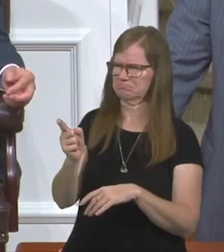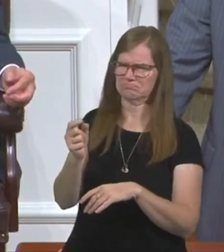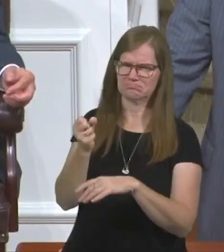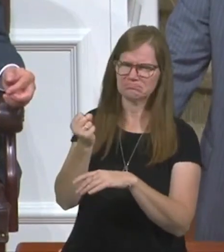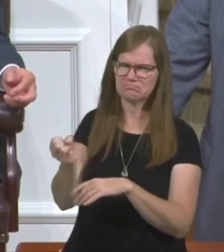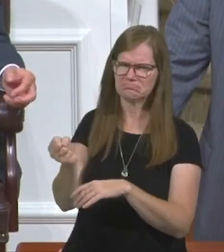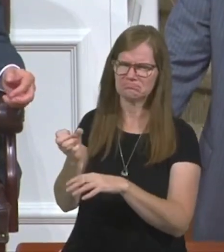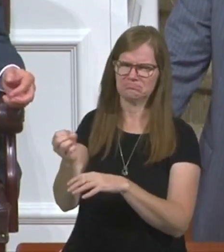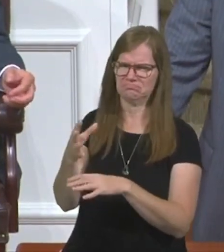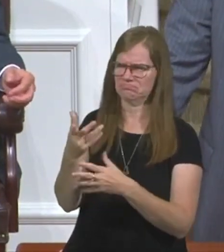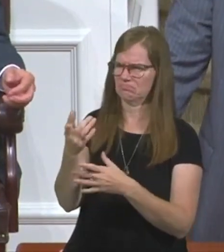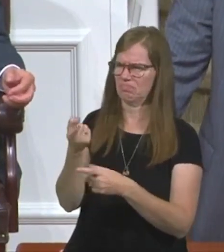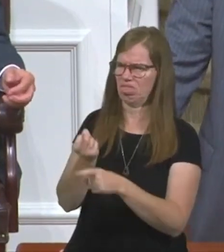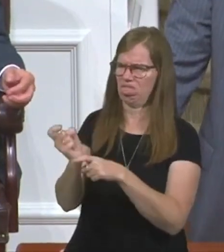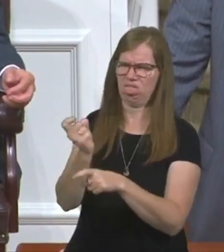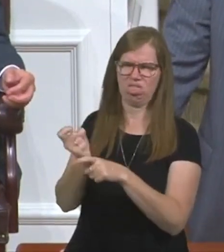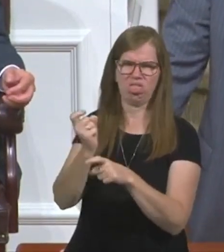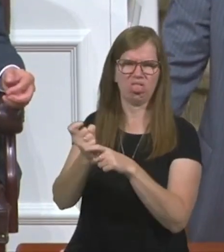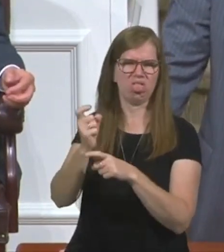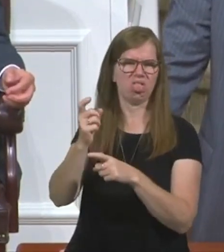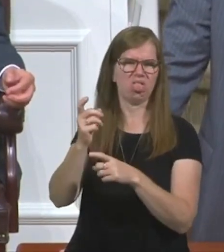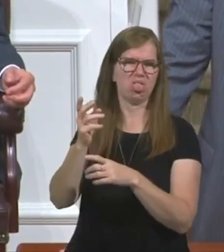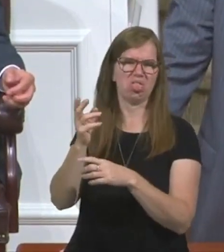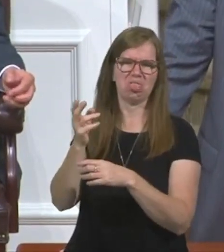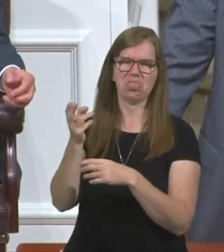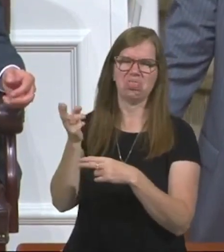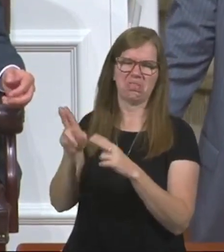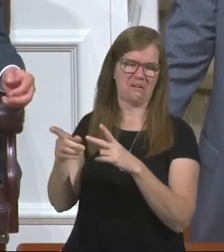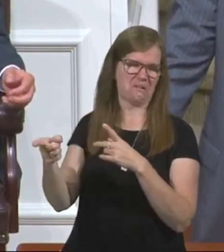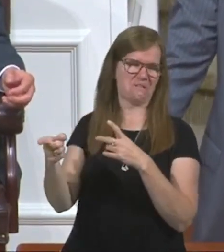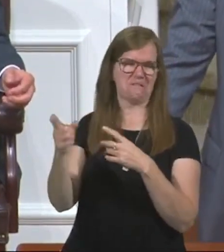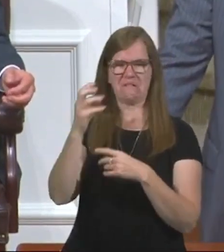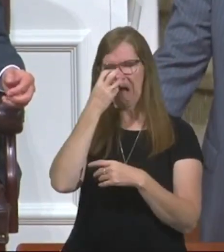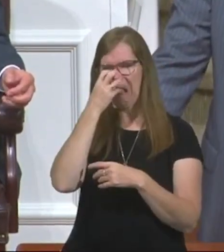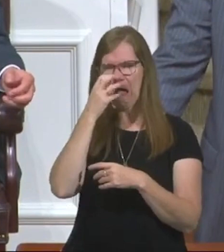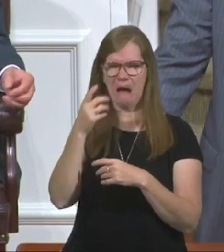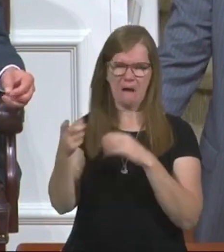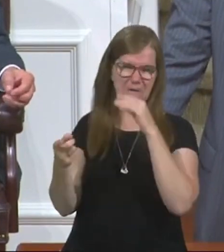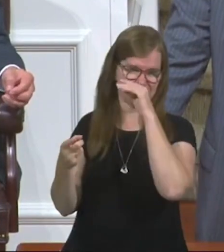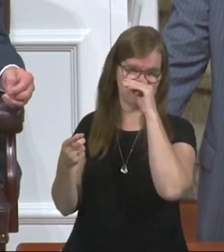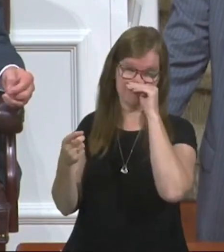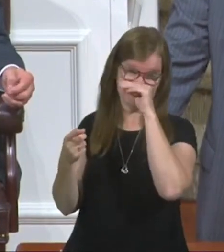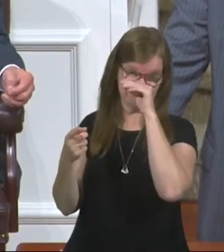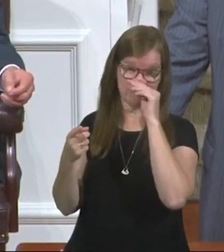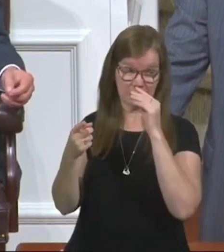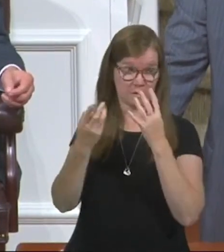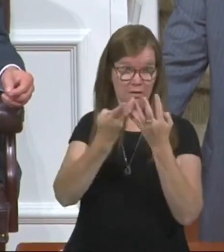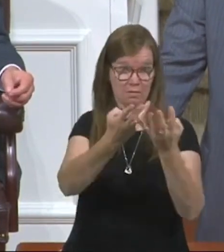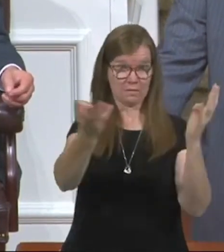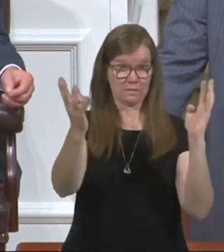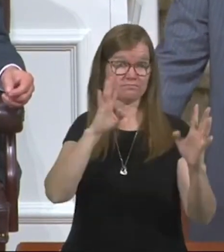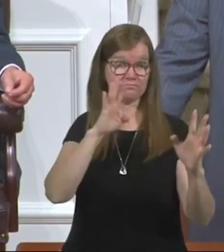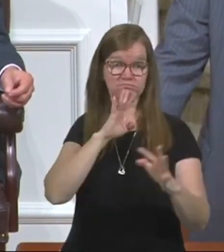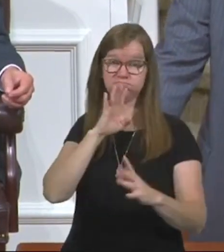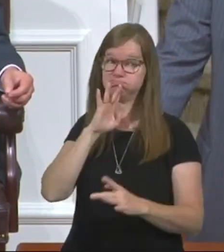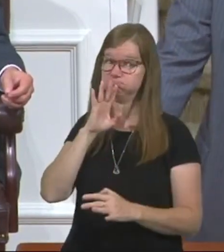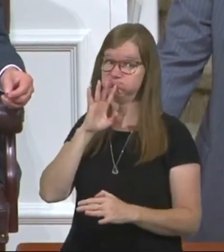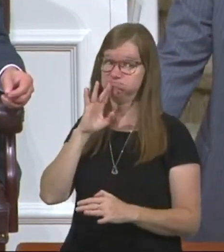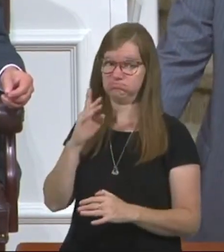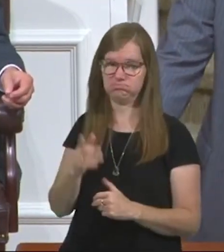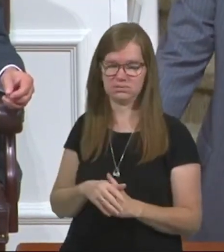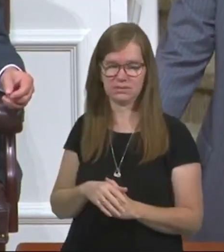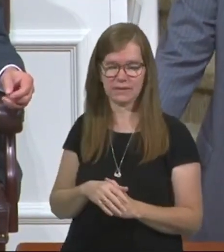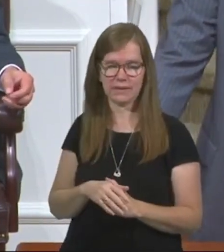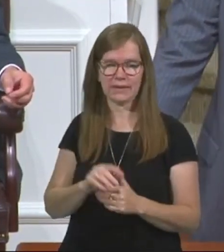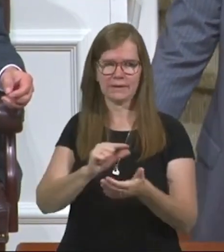scoffed him, made jokes about him. Look at this clown. And they began to deride him publicly out loud. Look at